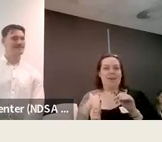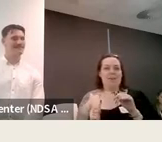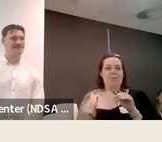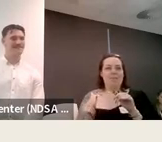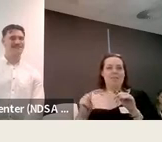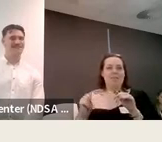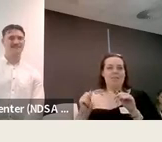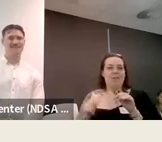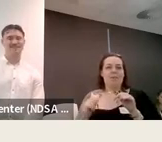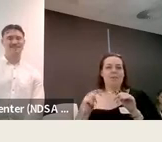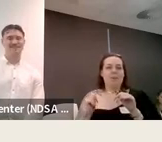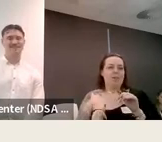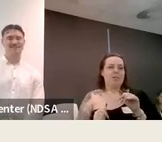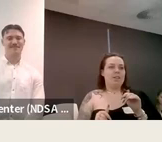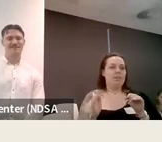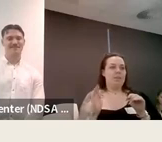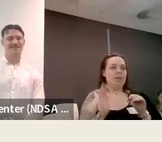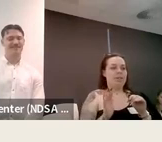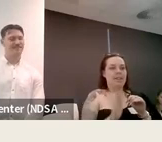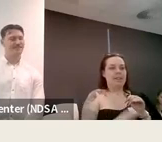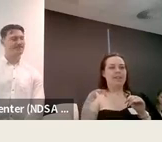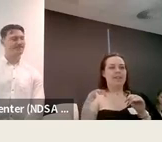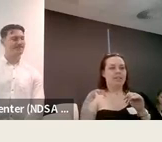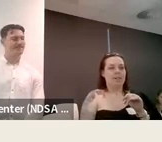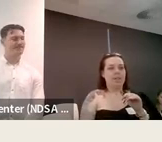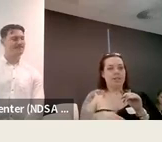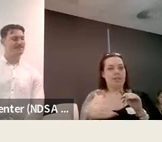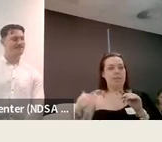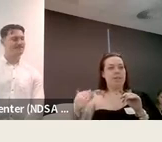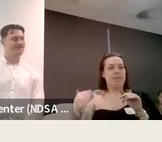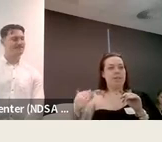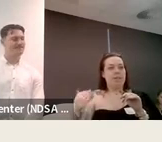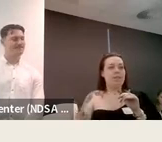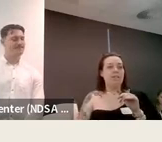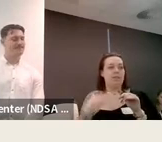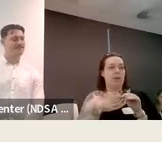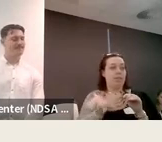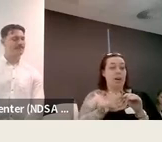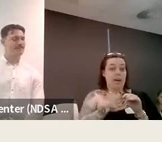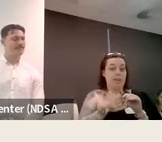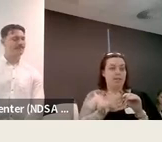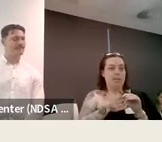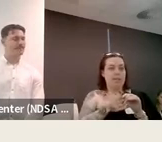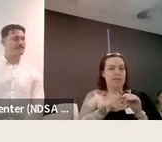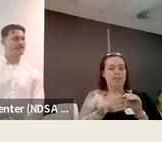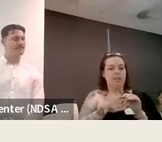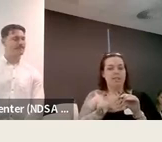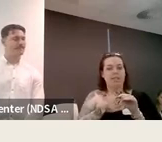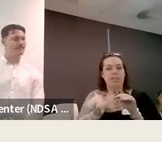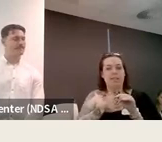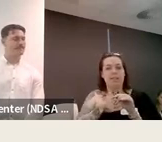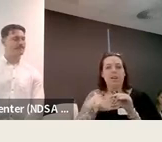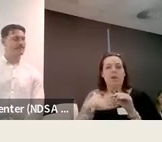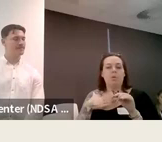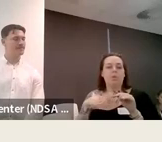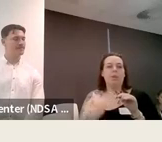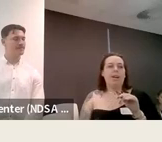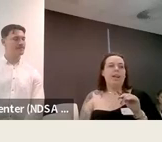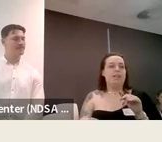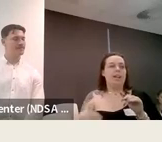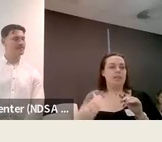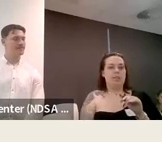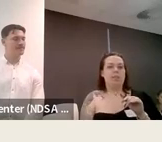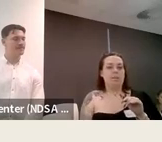area um so what one of the leaders of accessibility services so our disability services did